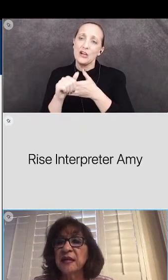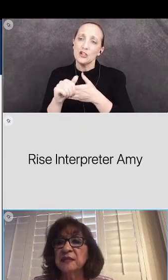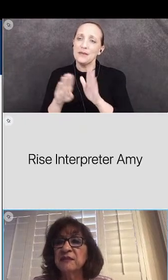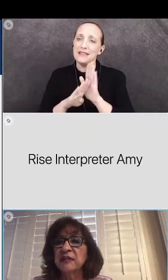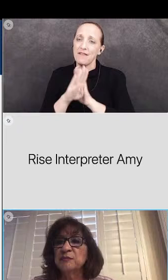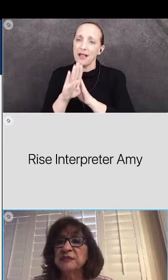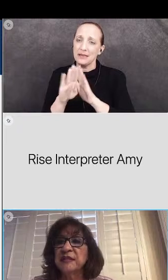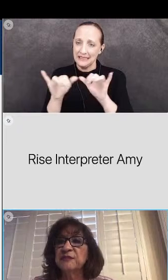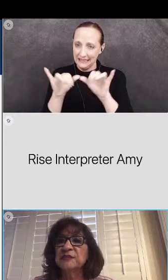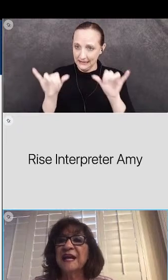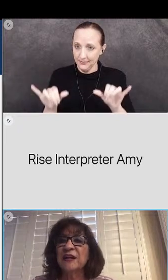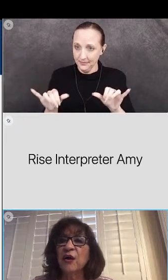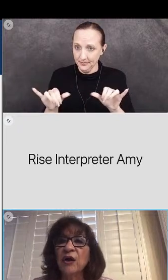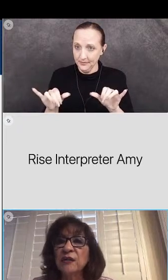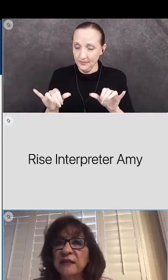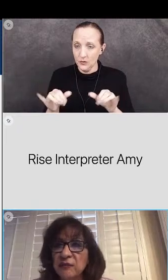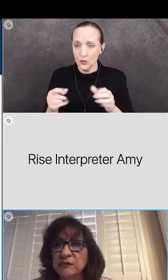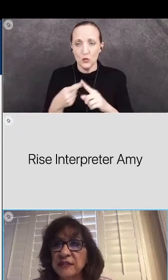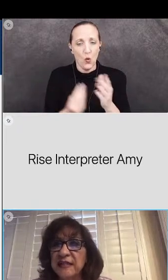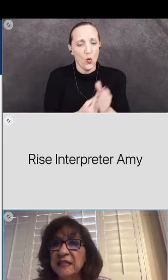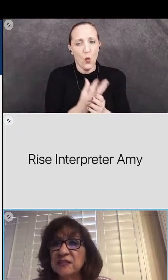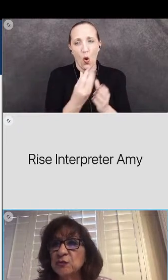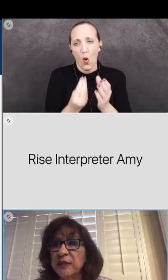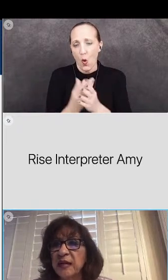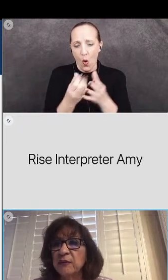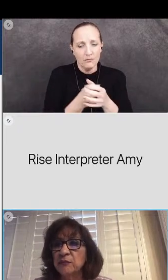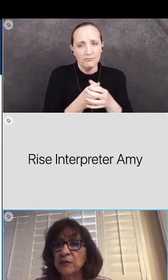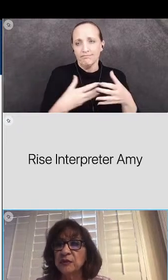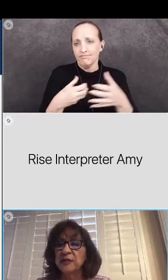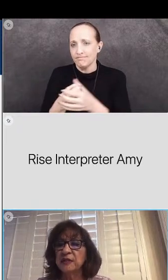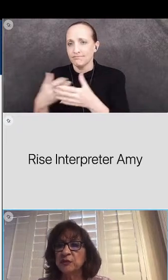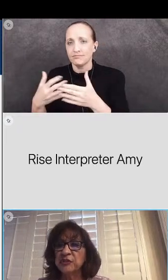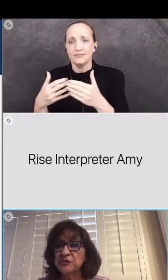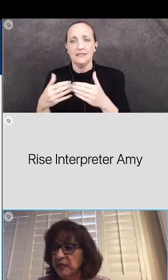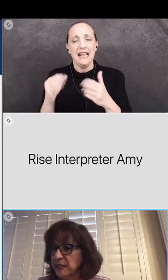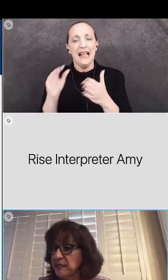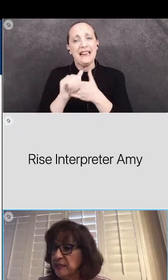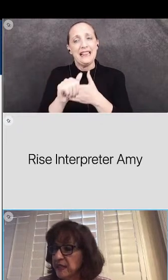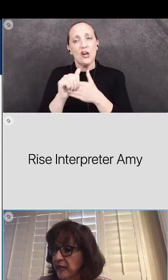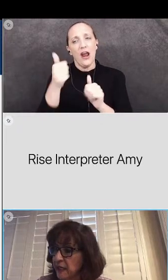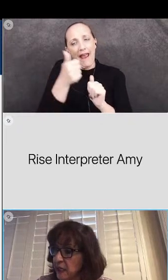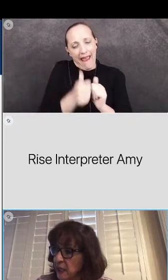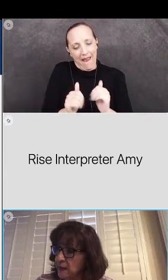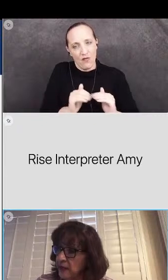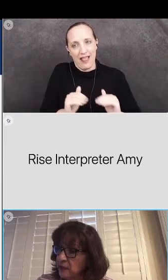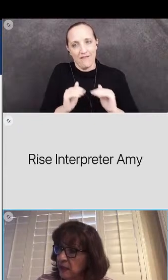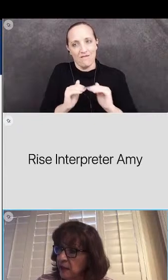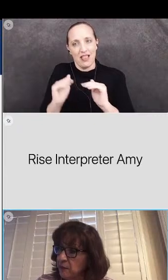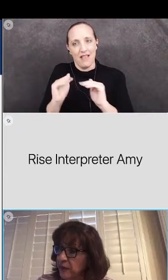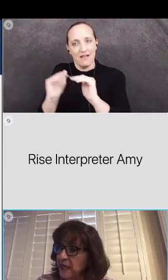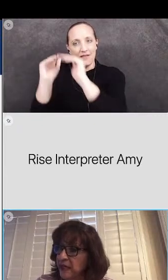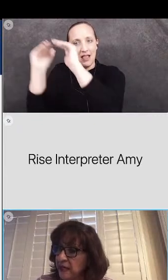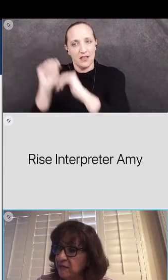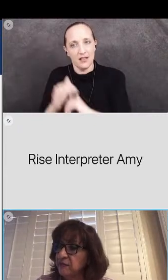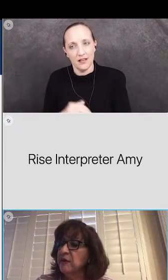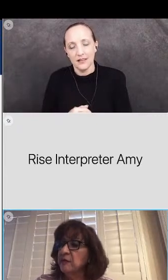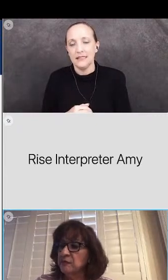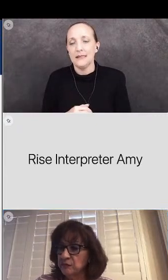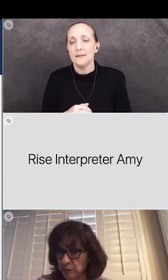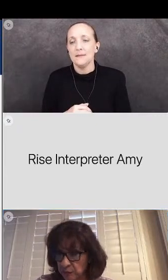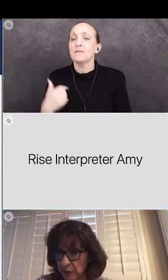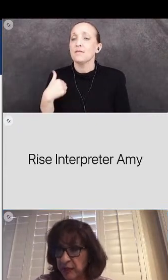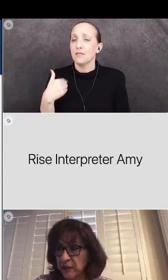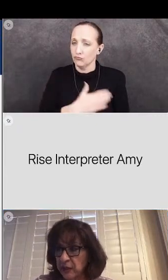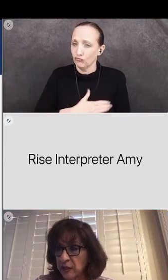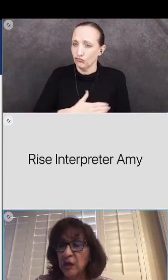that develops leaders at all levels. And that is what I really appreciate is that that we have